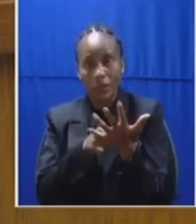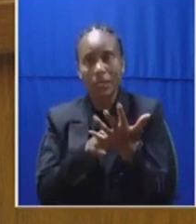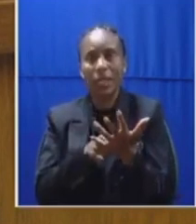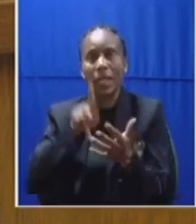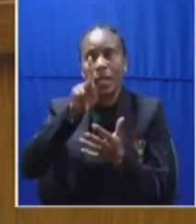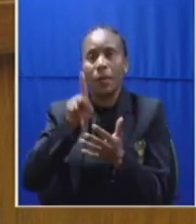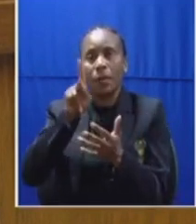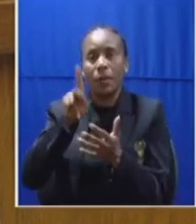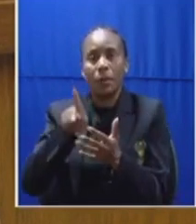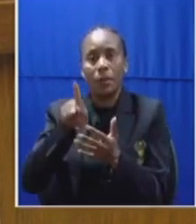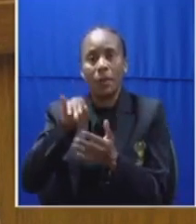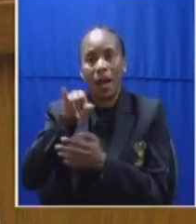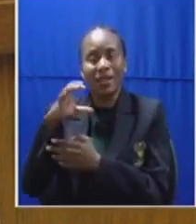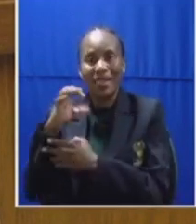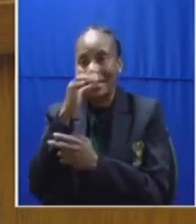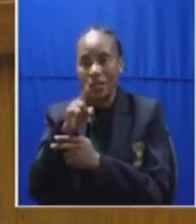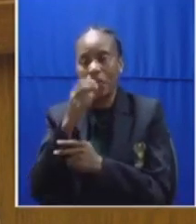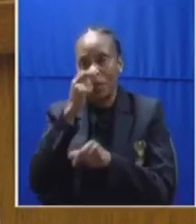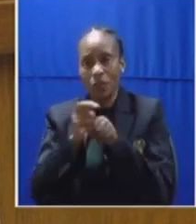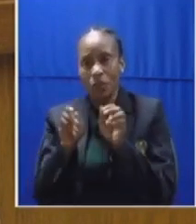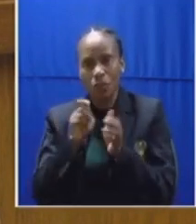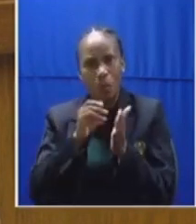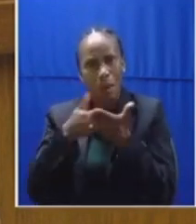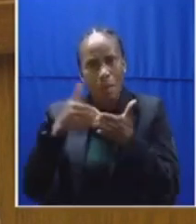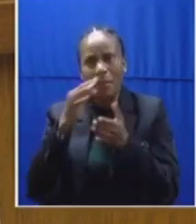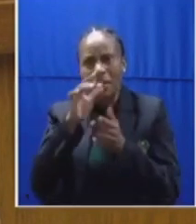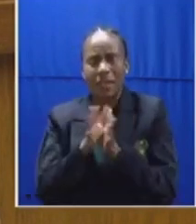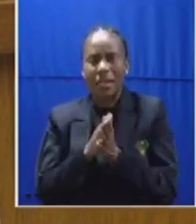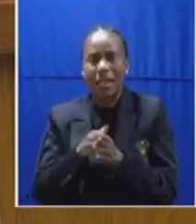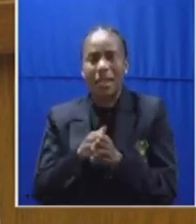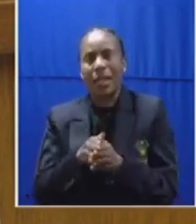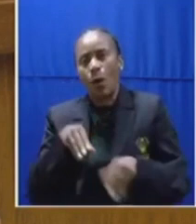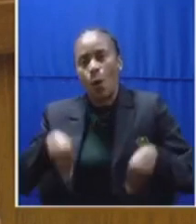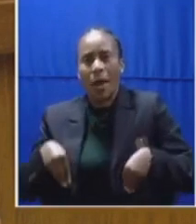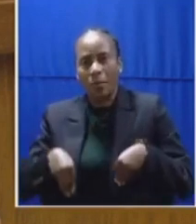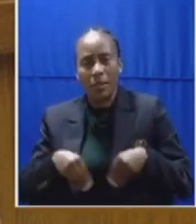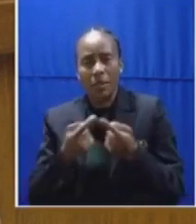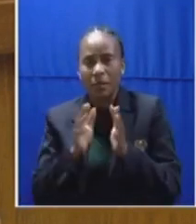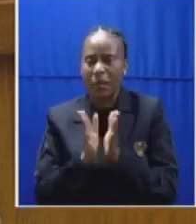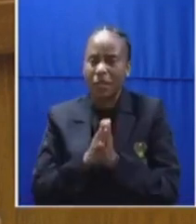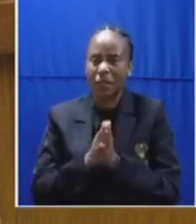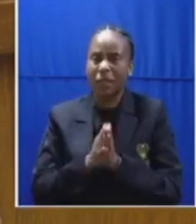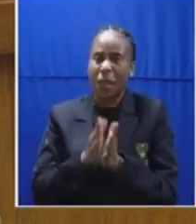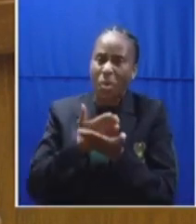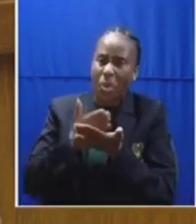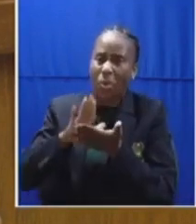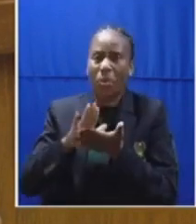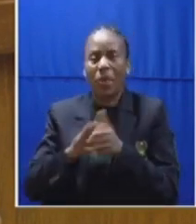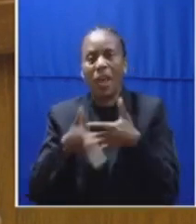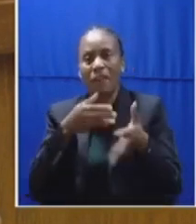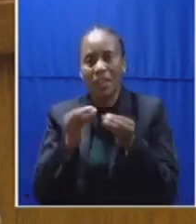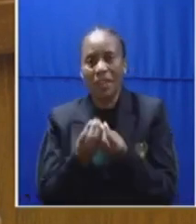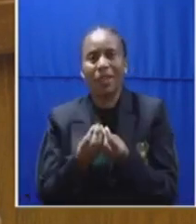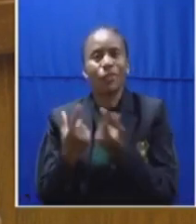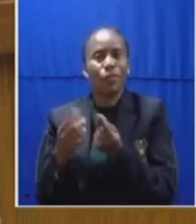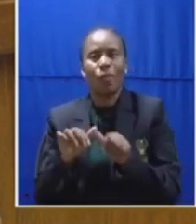as a corrupt-ridden asset management company and attempt to undermine the achievements of Africa's largest asset manager and African leadership.